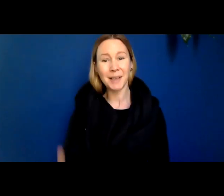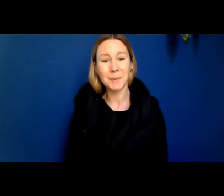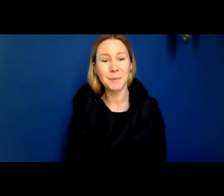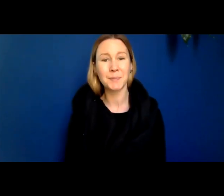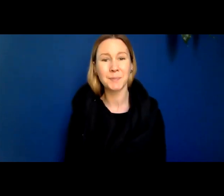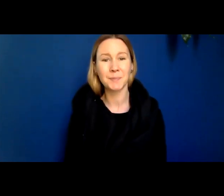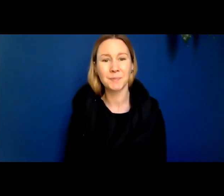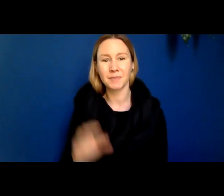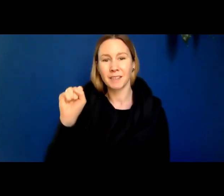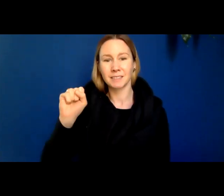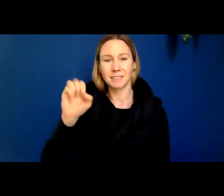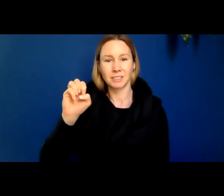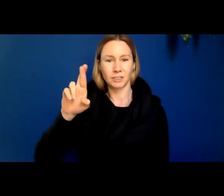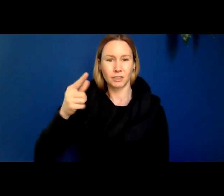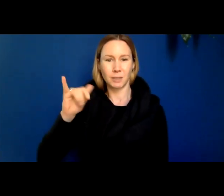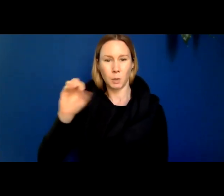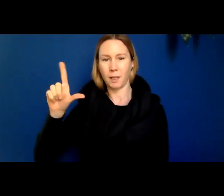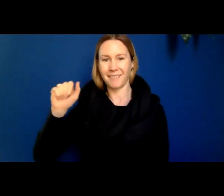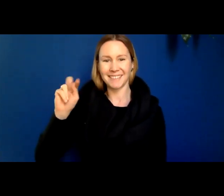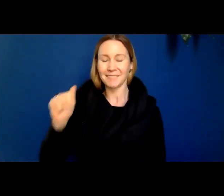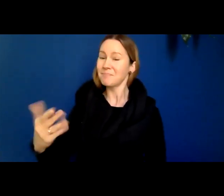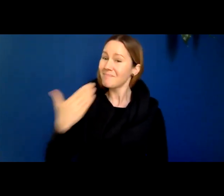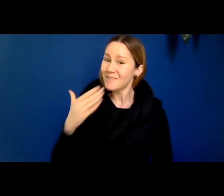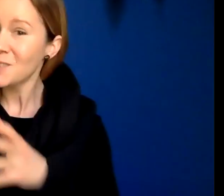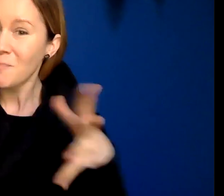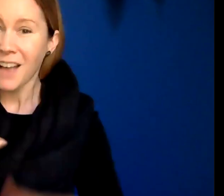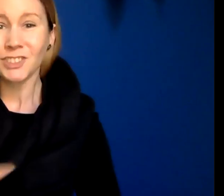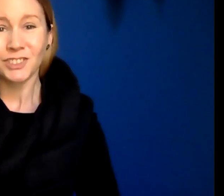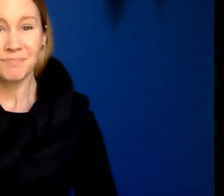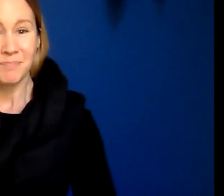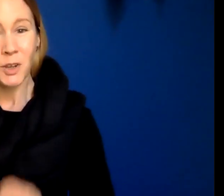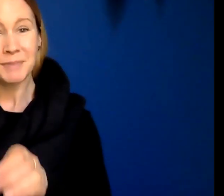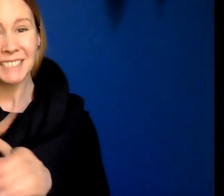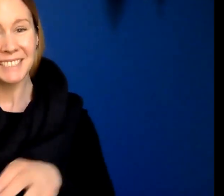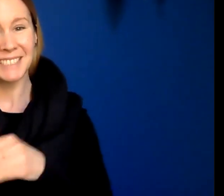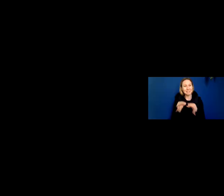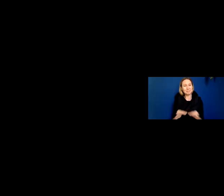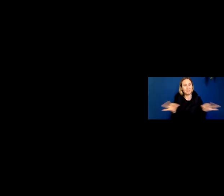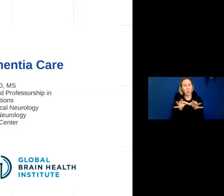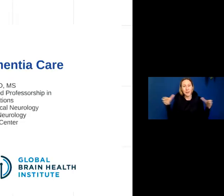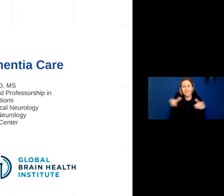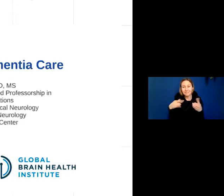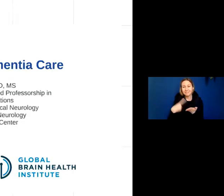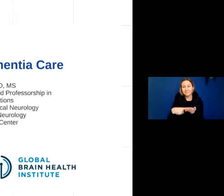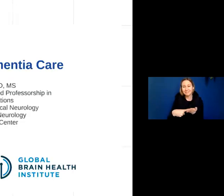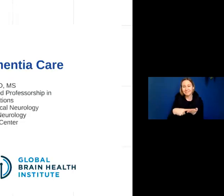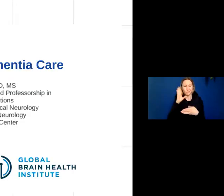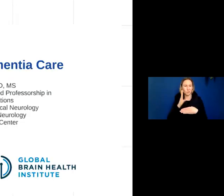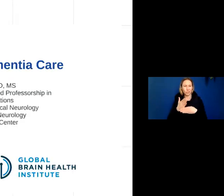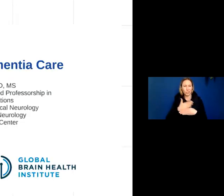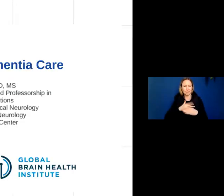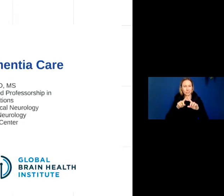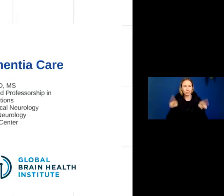Thank you so much for the invitation to participate in this very important gathering. I'm going to share my screen.